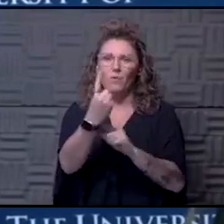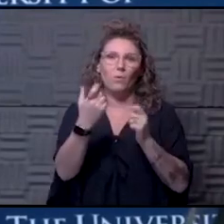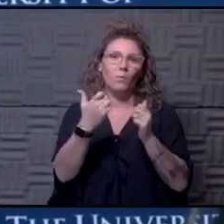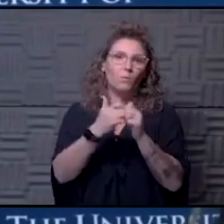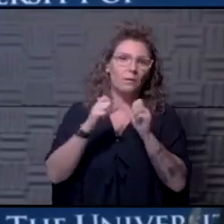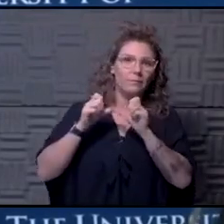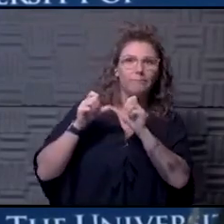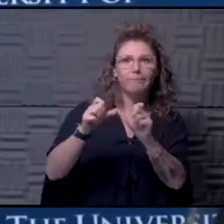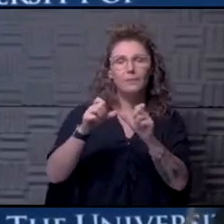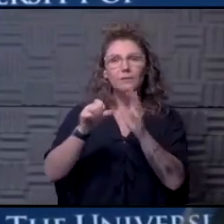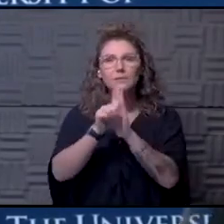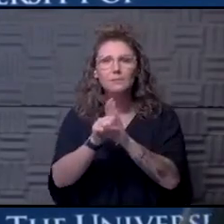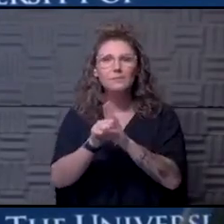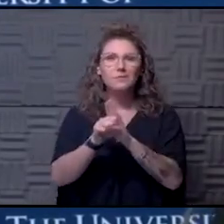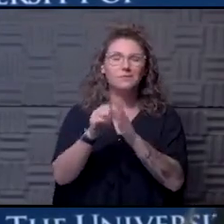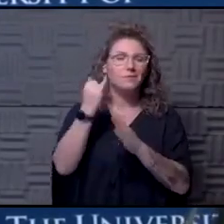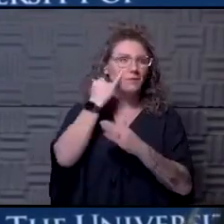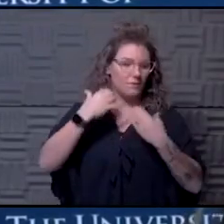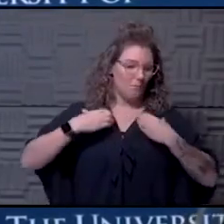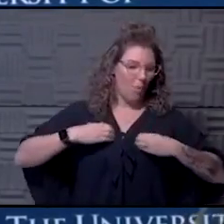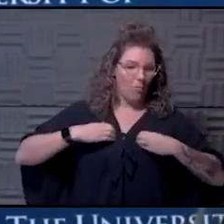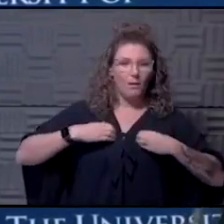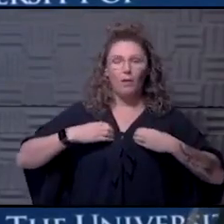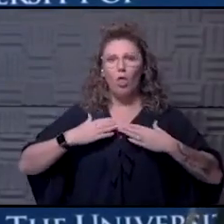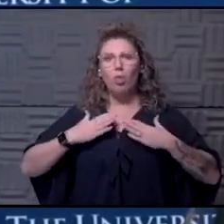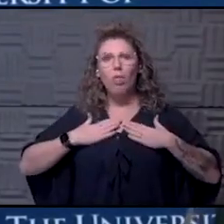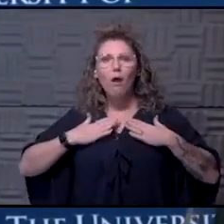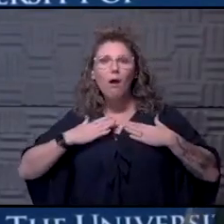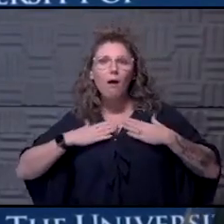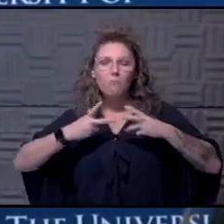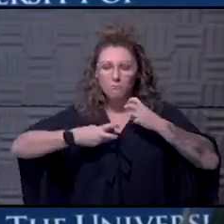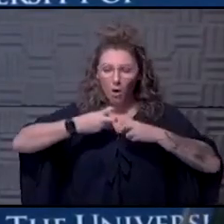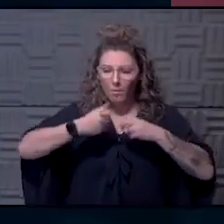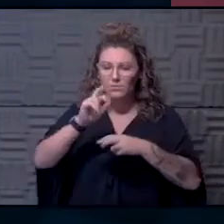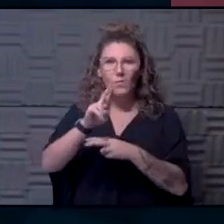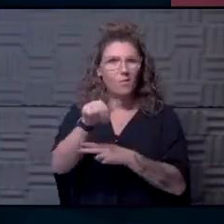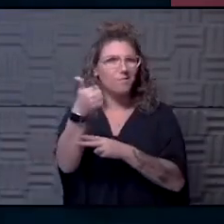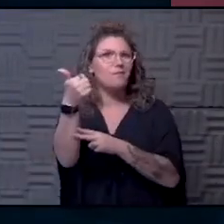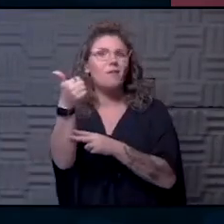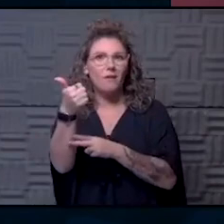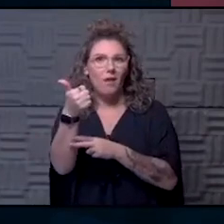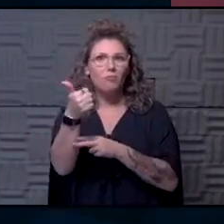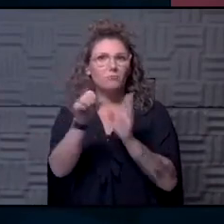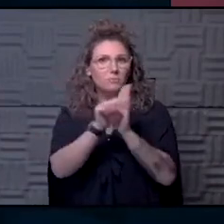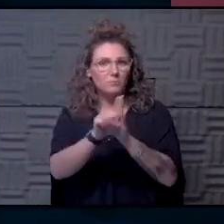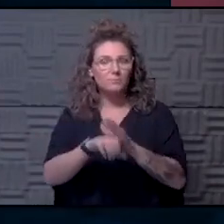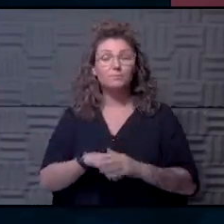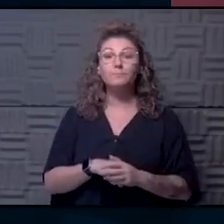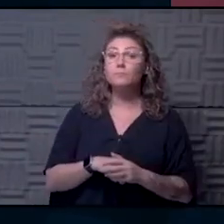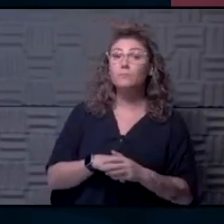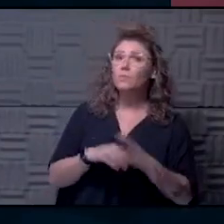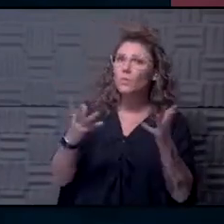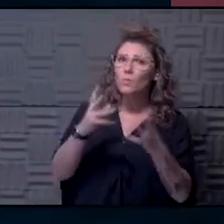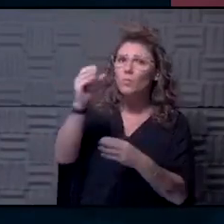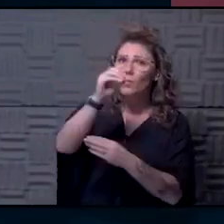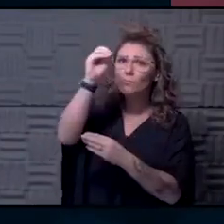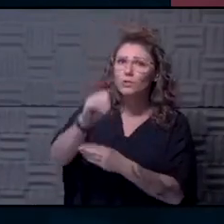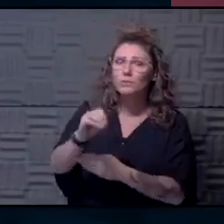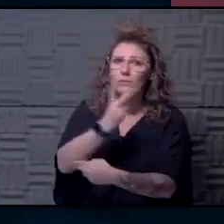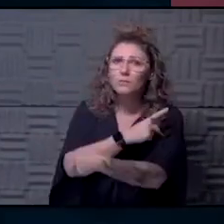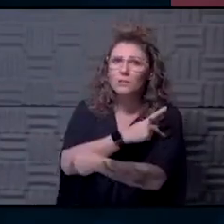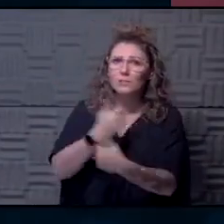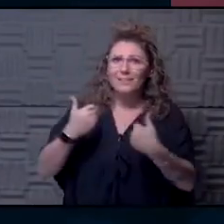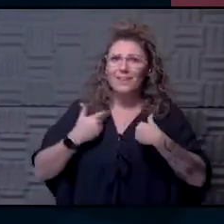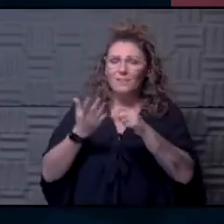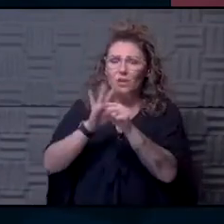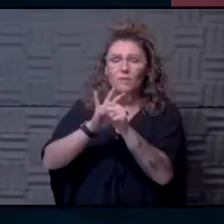whether that's a pulmonary or lung problems or something else. Okay. And so, you know, what percentage of patients who've